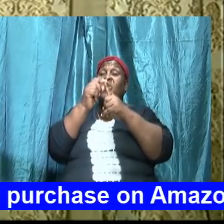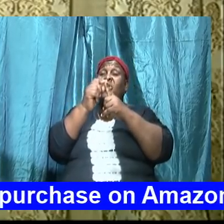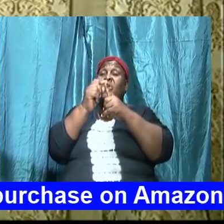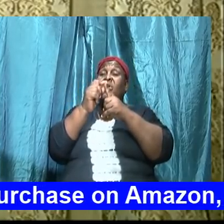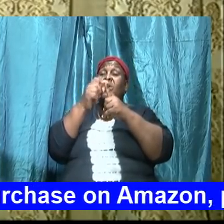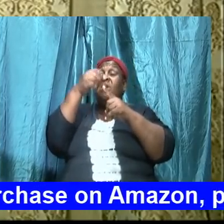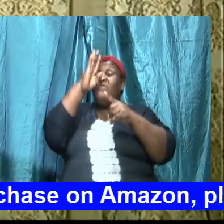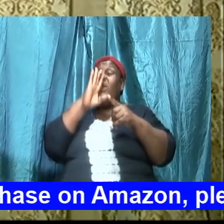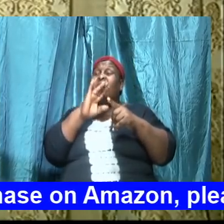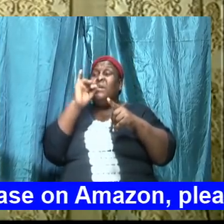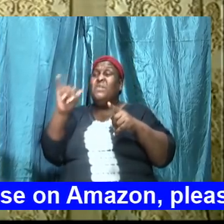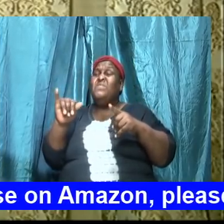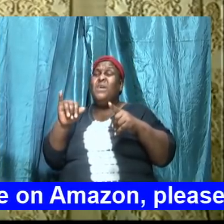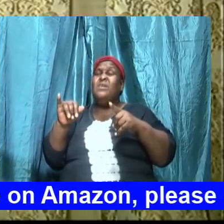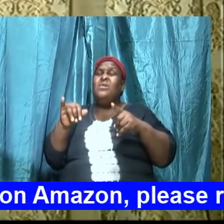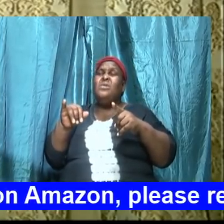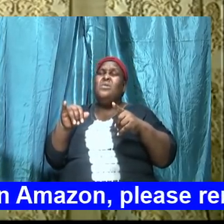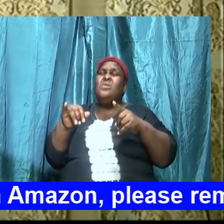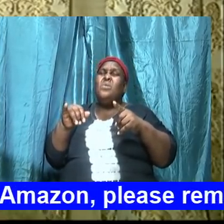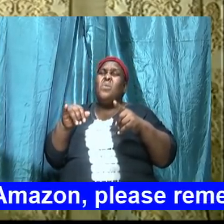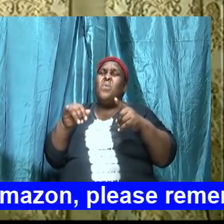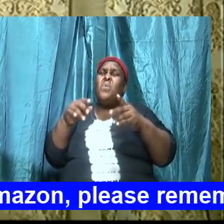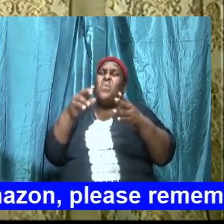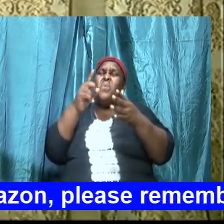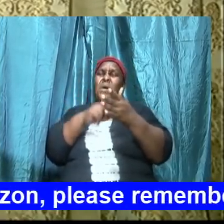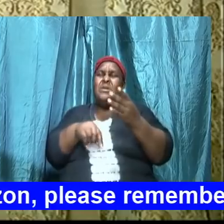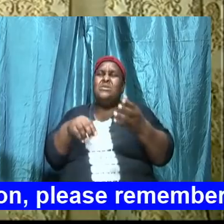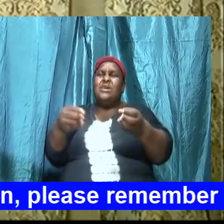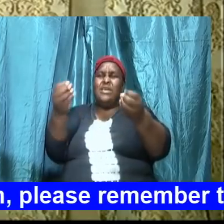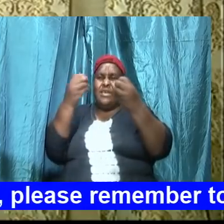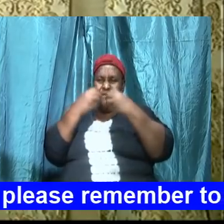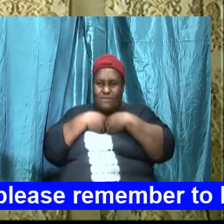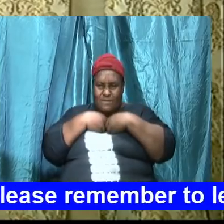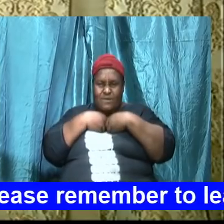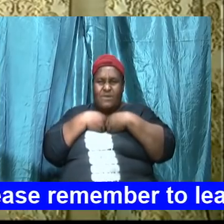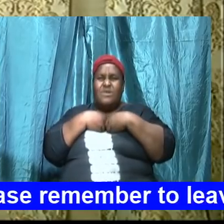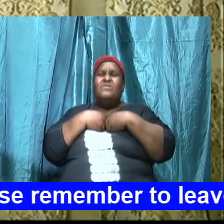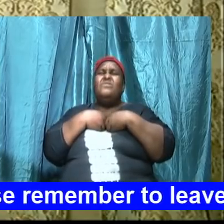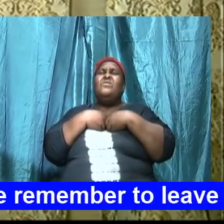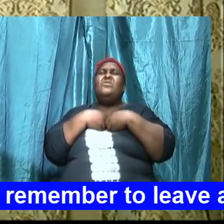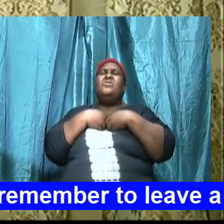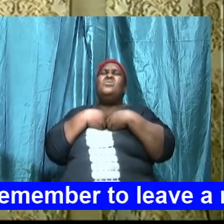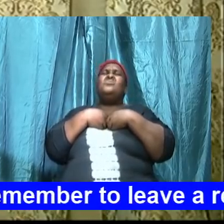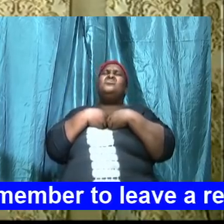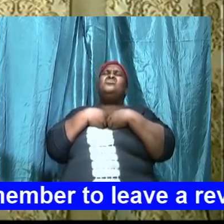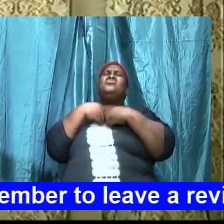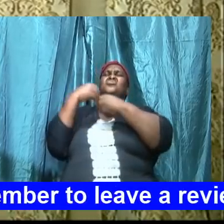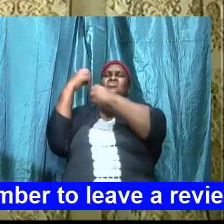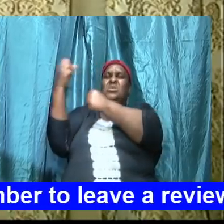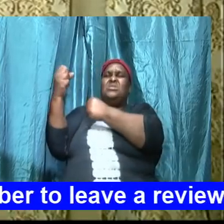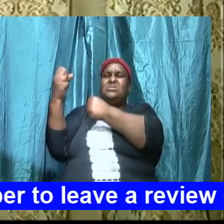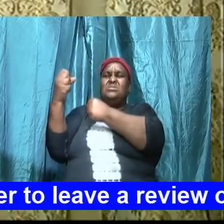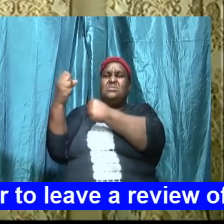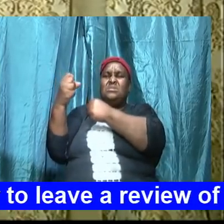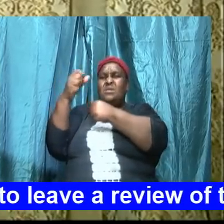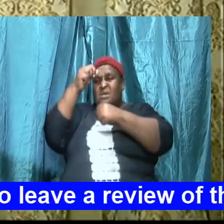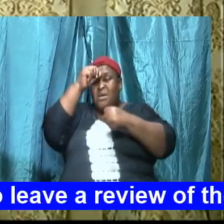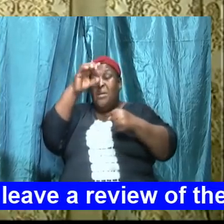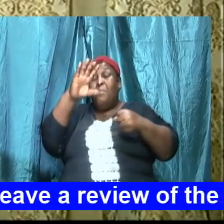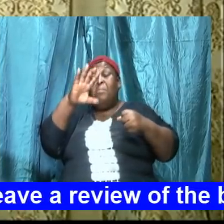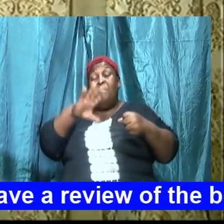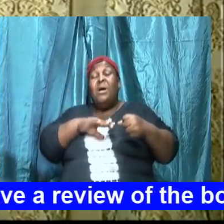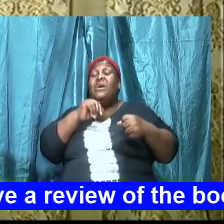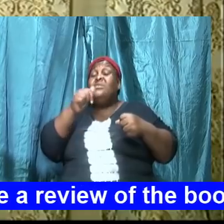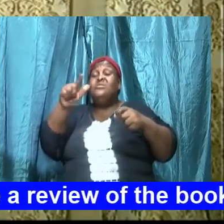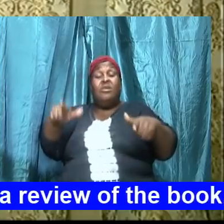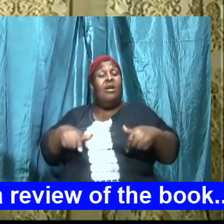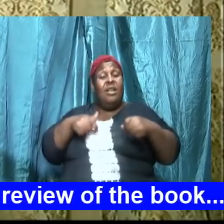us and feed our spiritual man man does not live by bread alone for the man